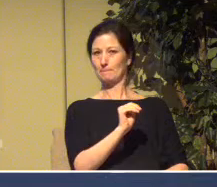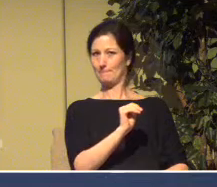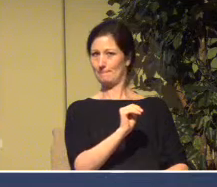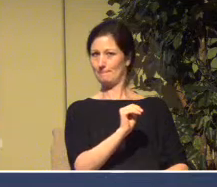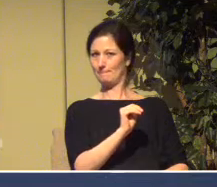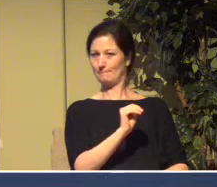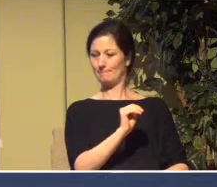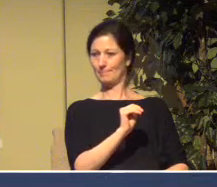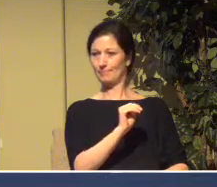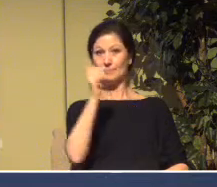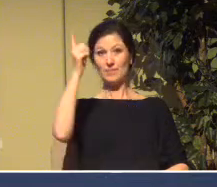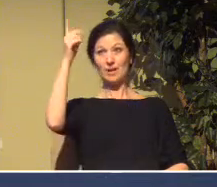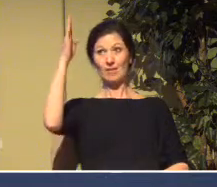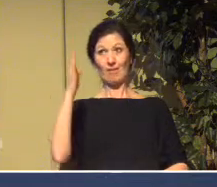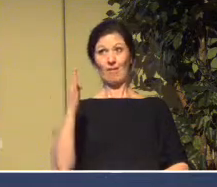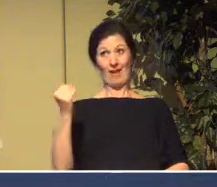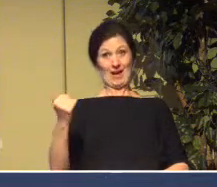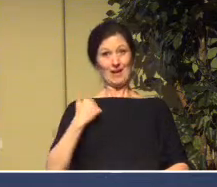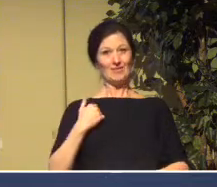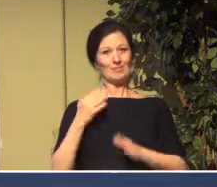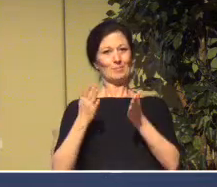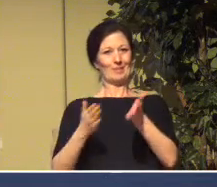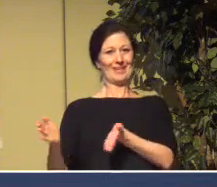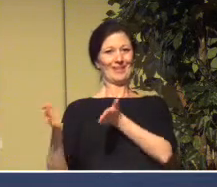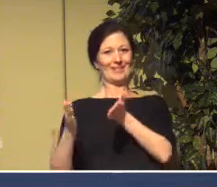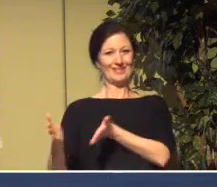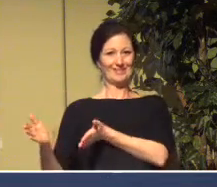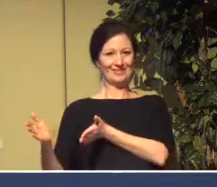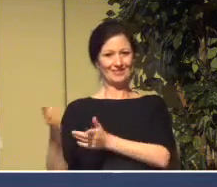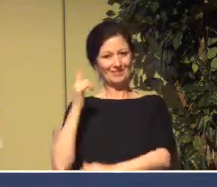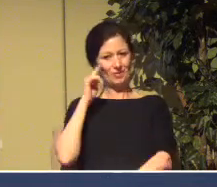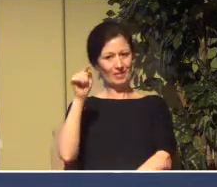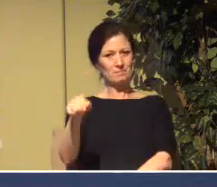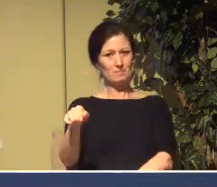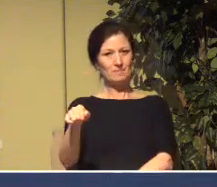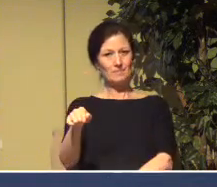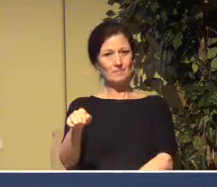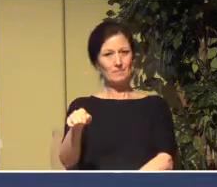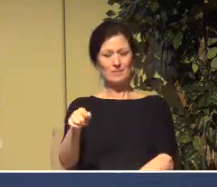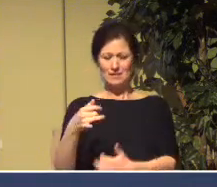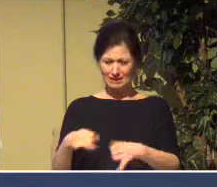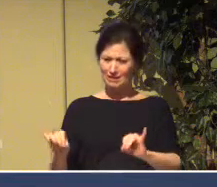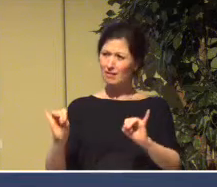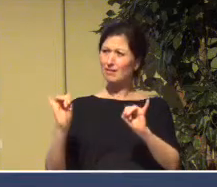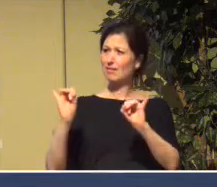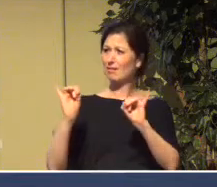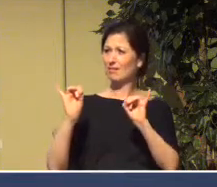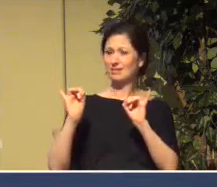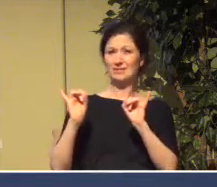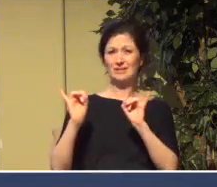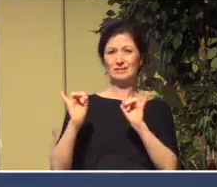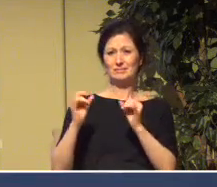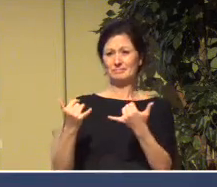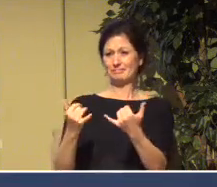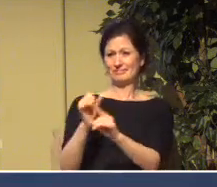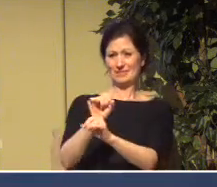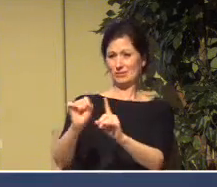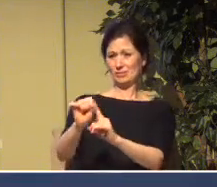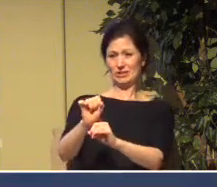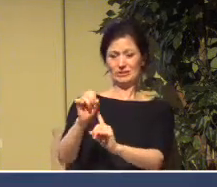God had plans and purposes for them, even in this exile, even in the midst of